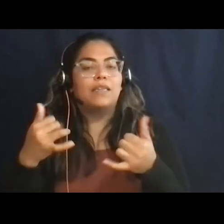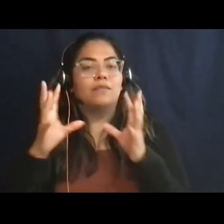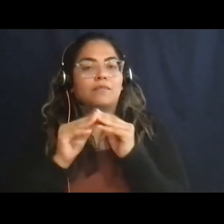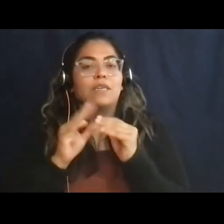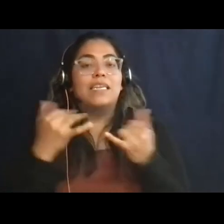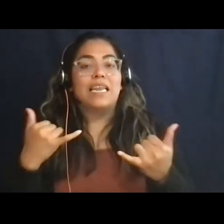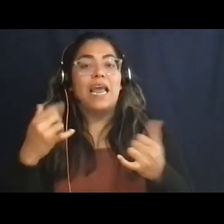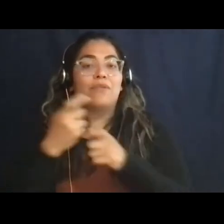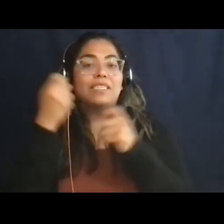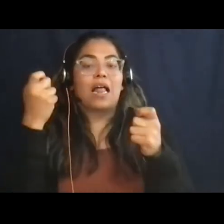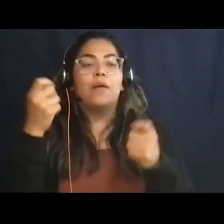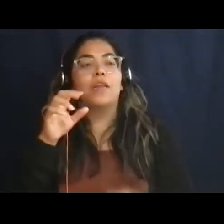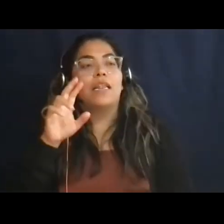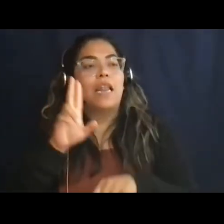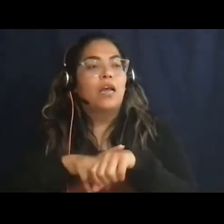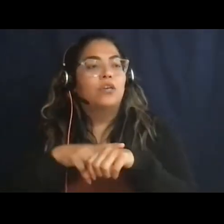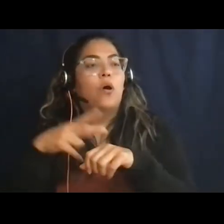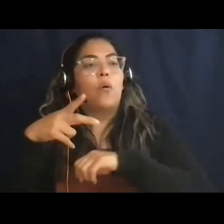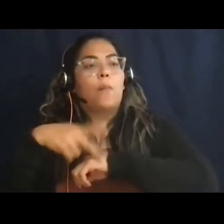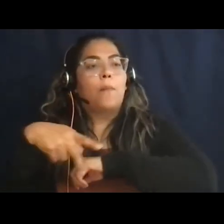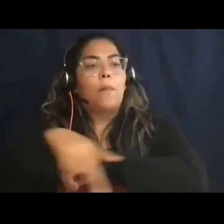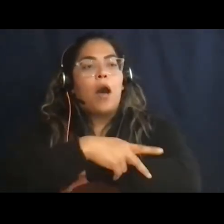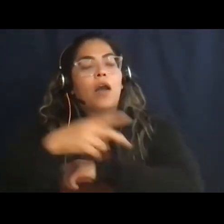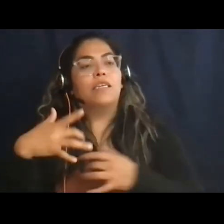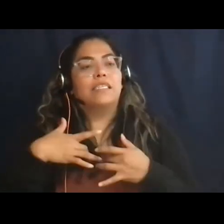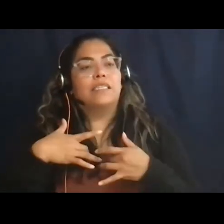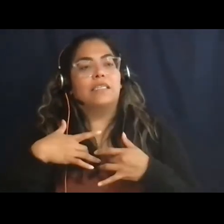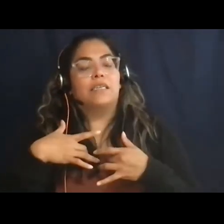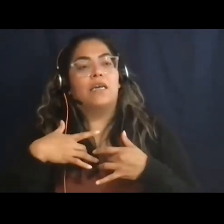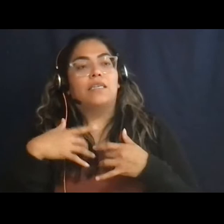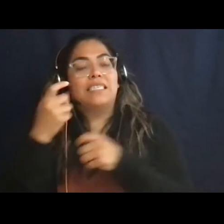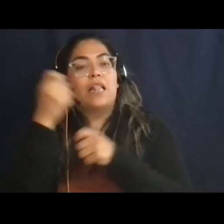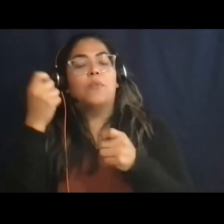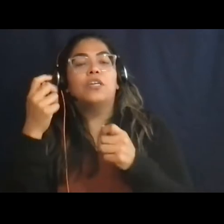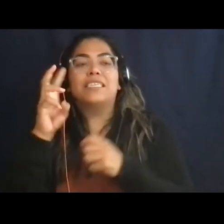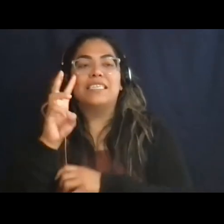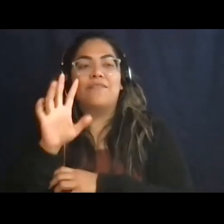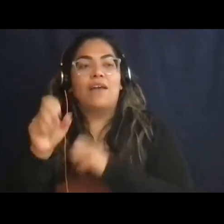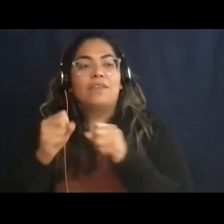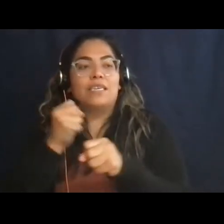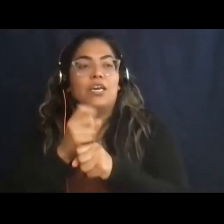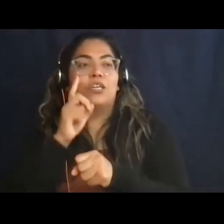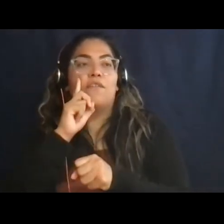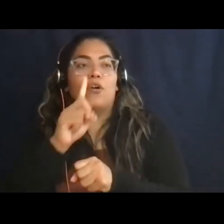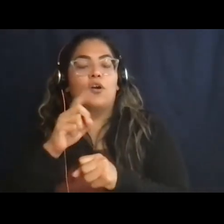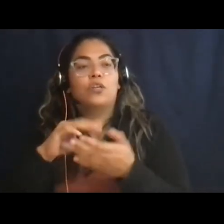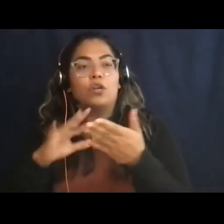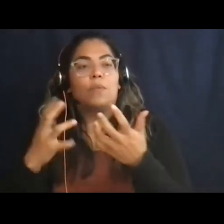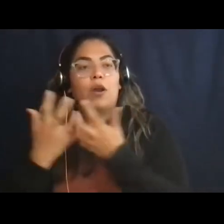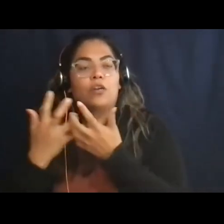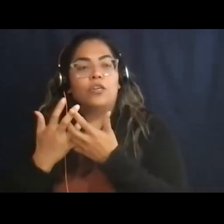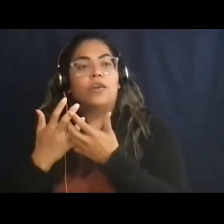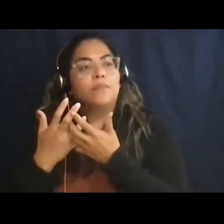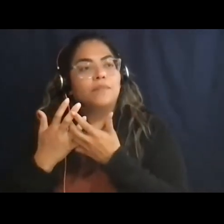to celebrate the National Park Service's 65 years of partnership with the Student Conservation Association. We have